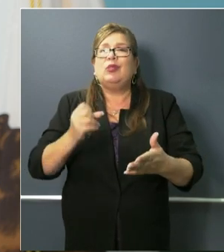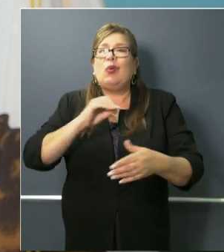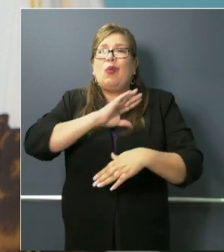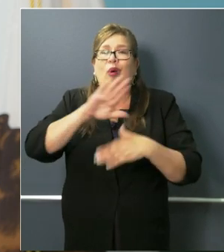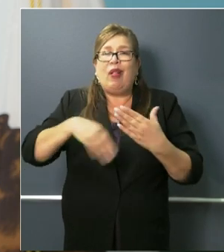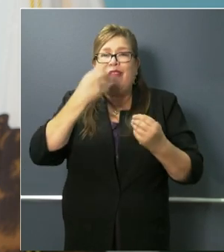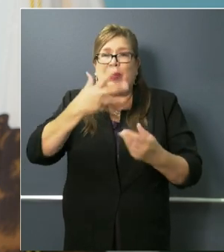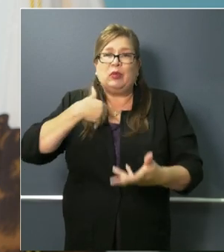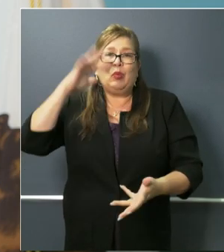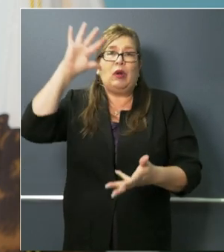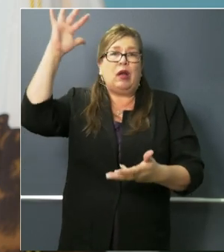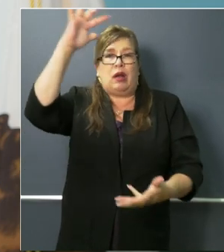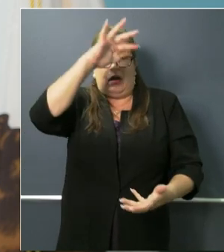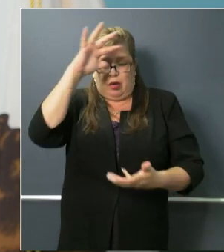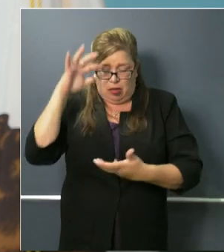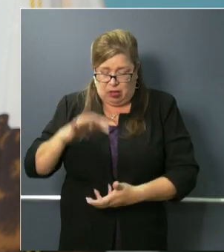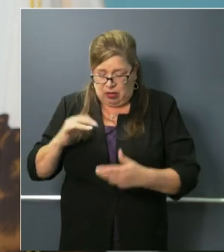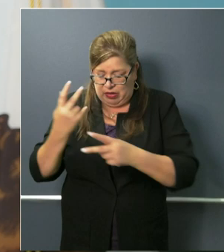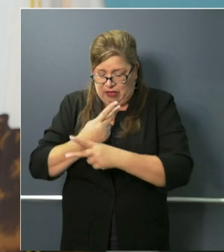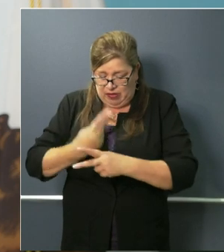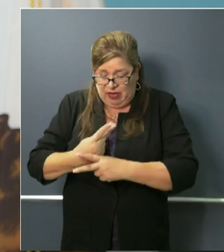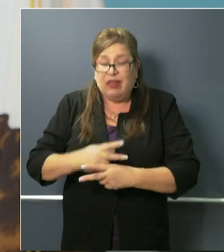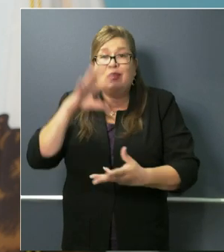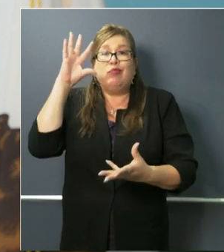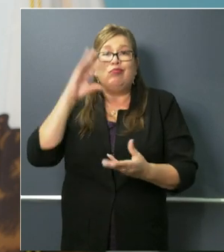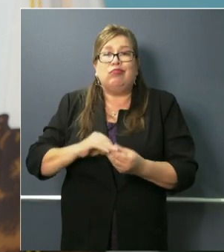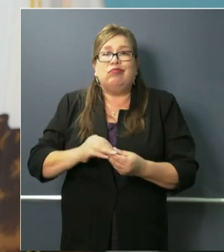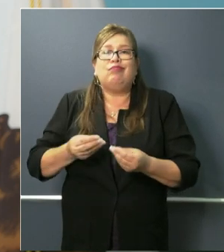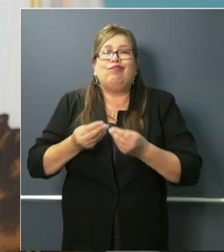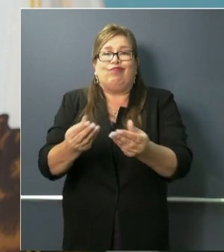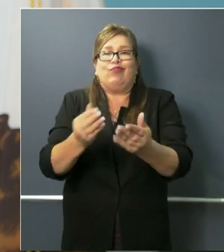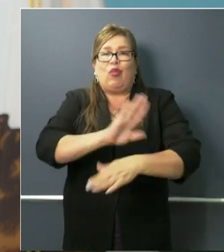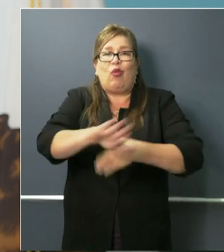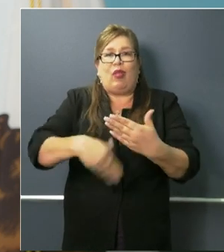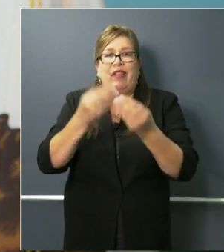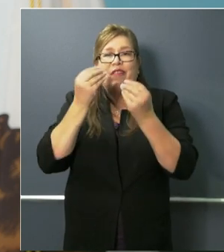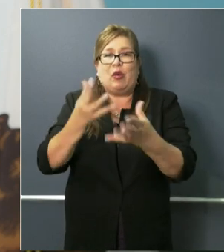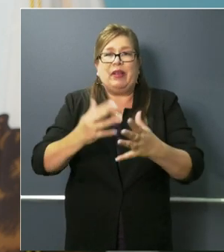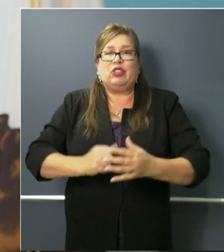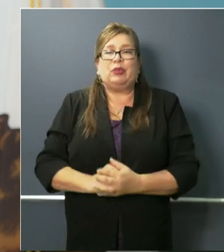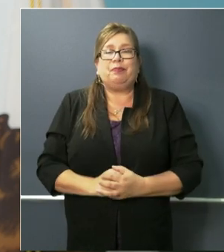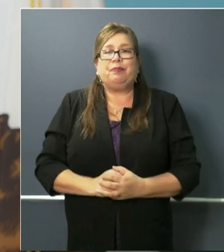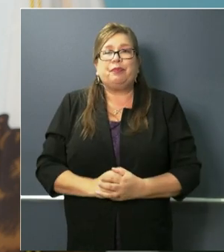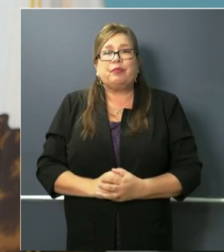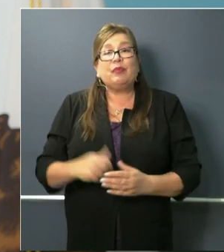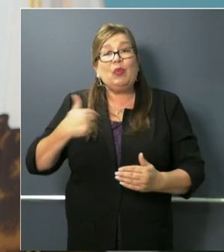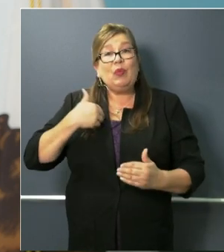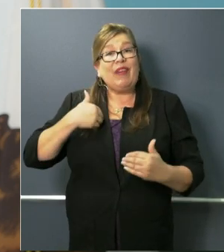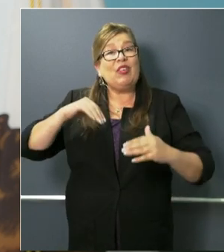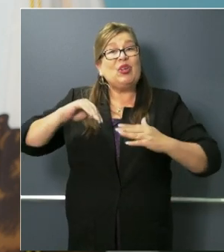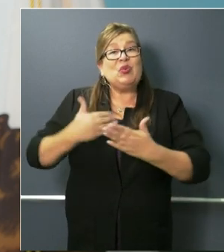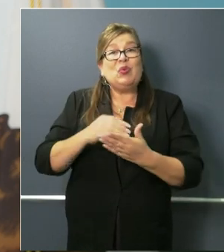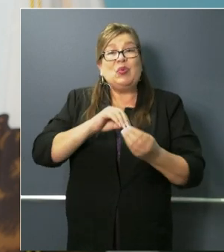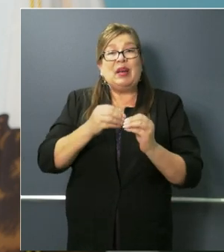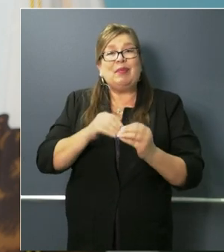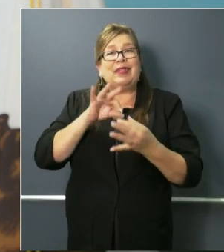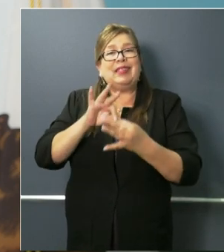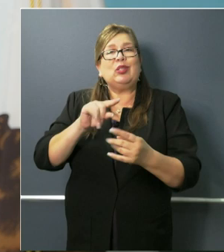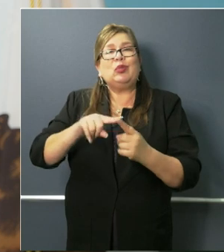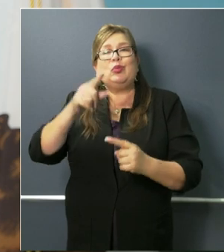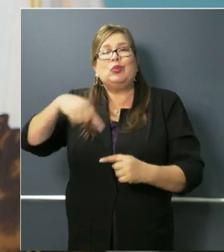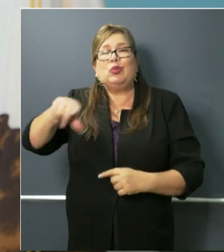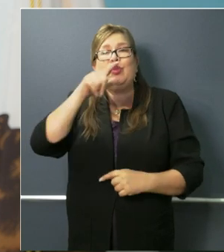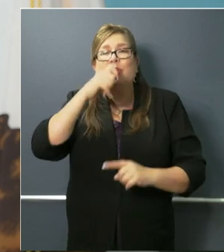of that so that we could provide that information. We also have new numbers that have come in on that healthcore.ca